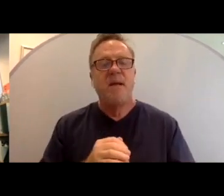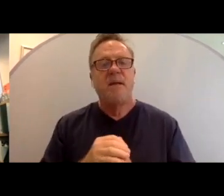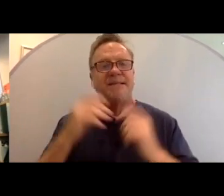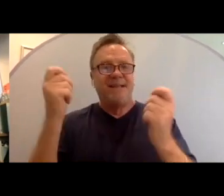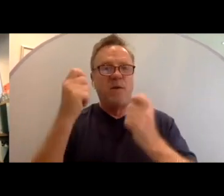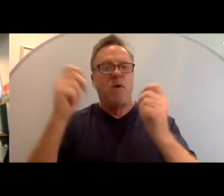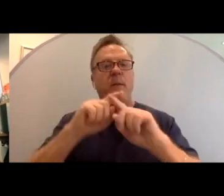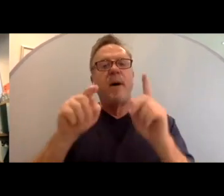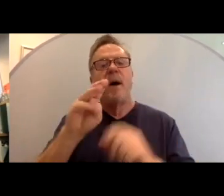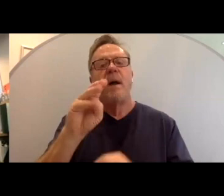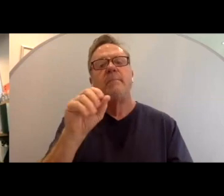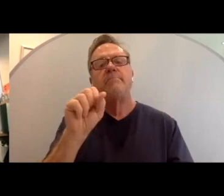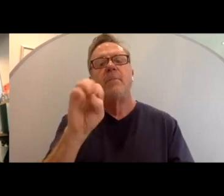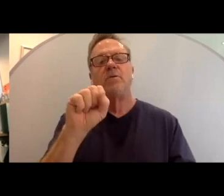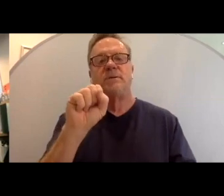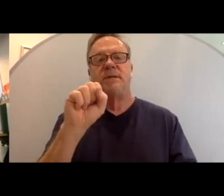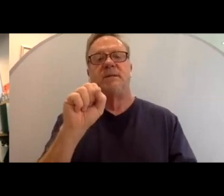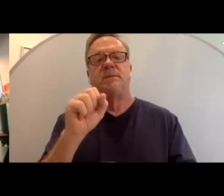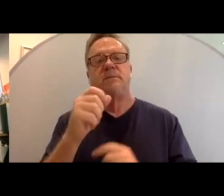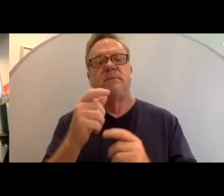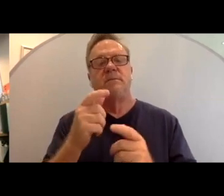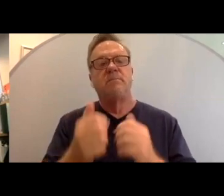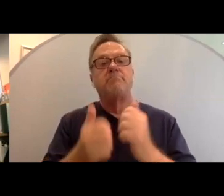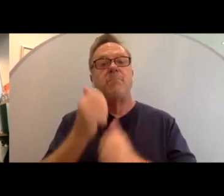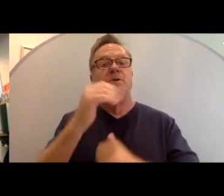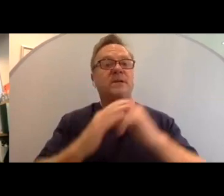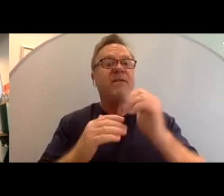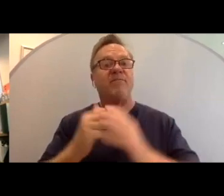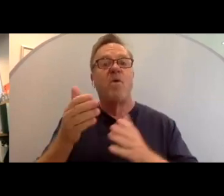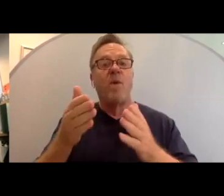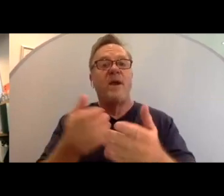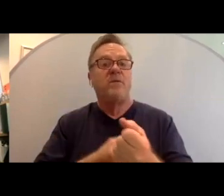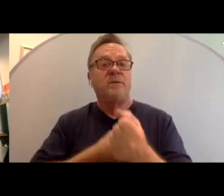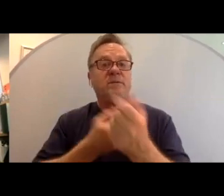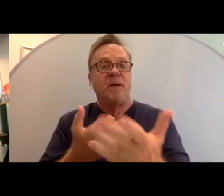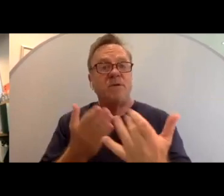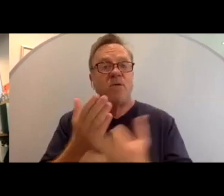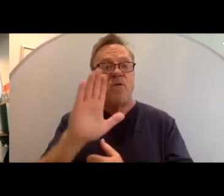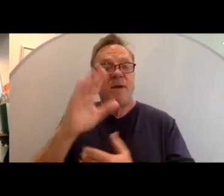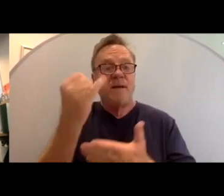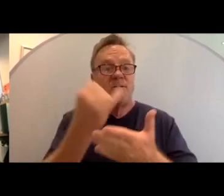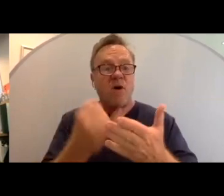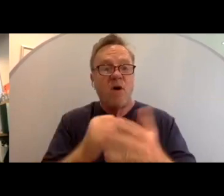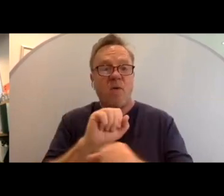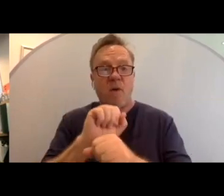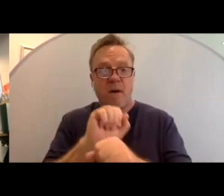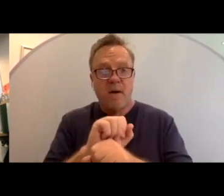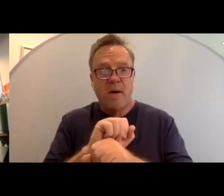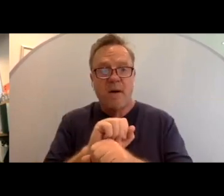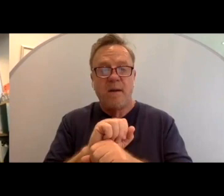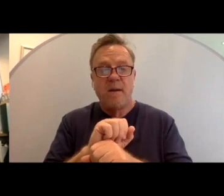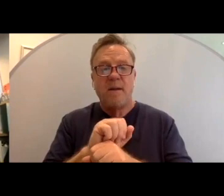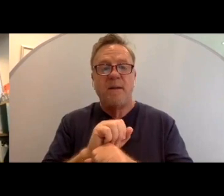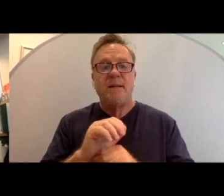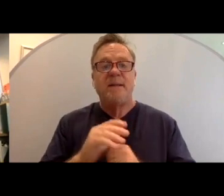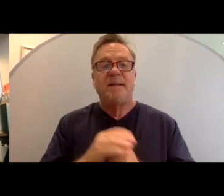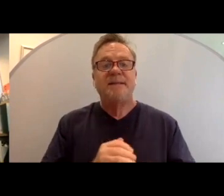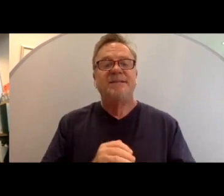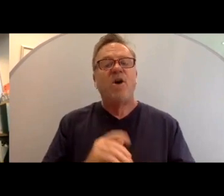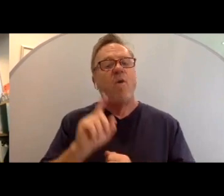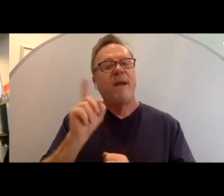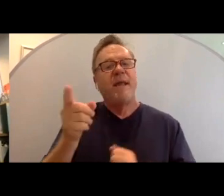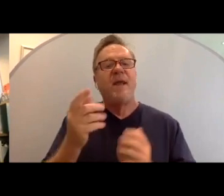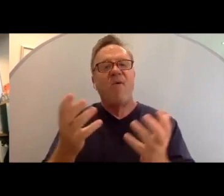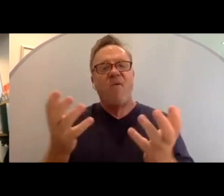Moses' most comfortable form of expression was through his artwork. And so he wanted